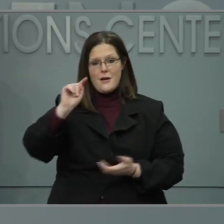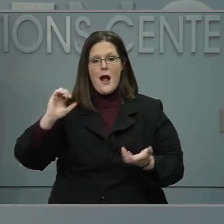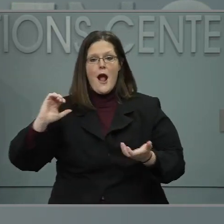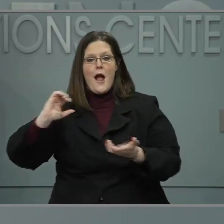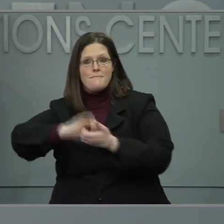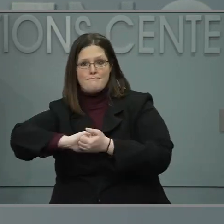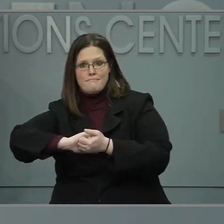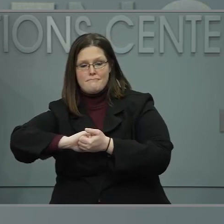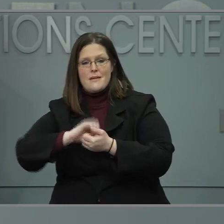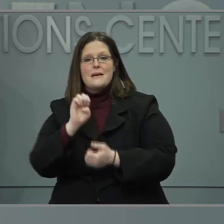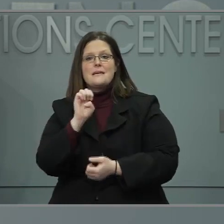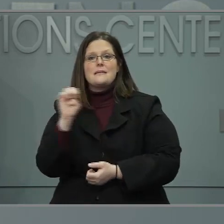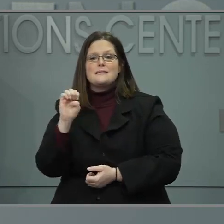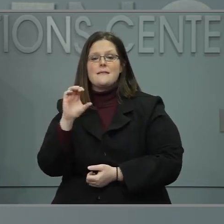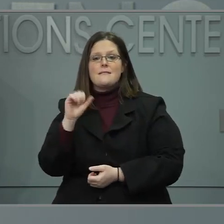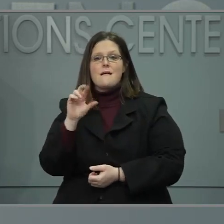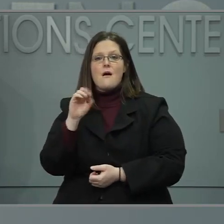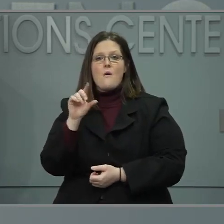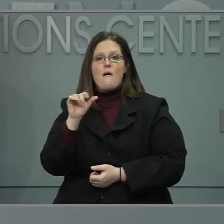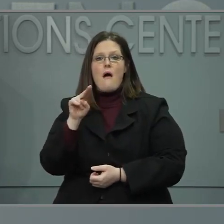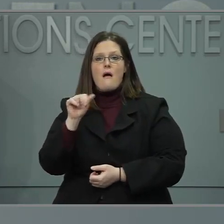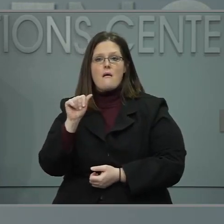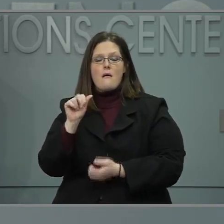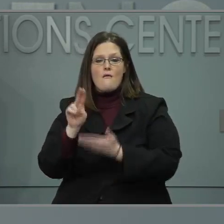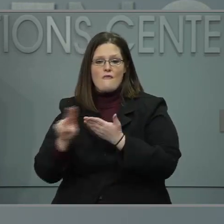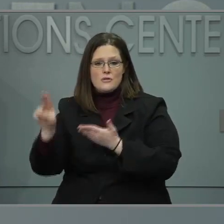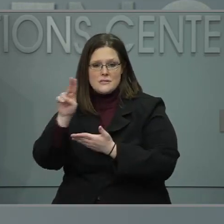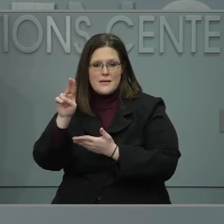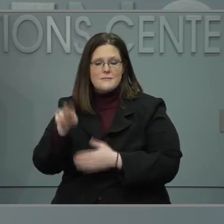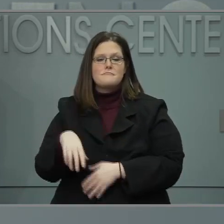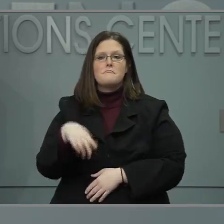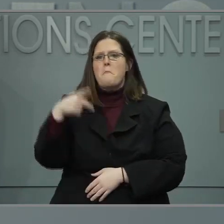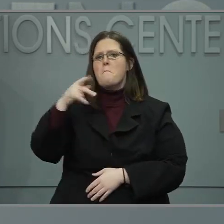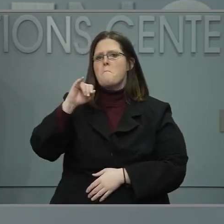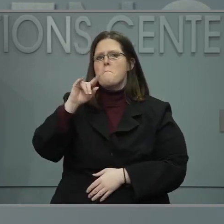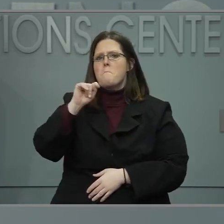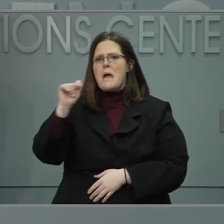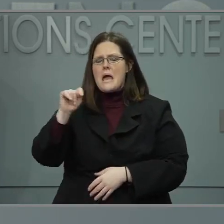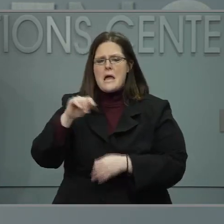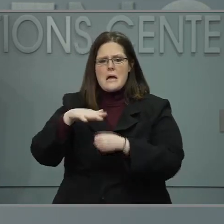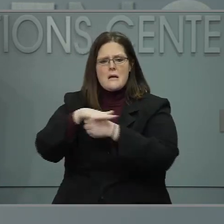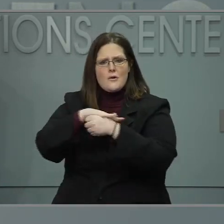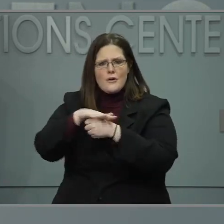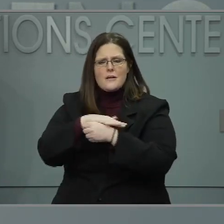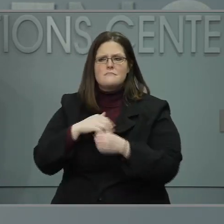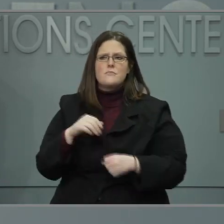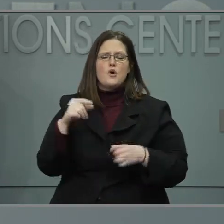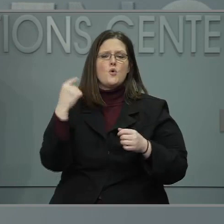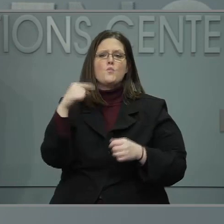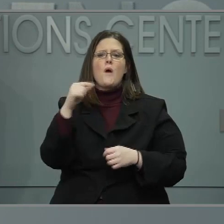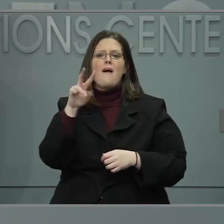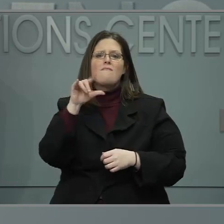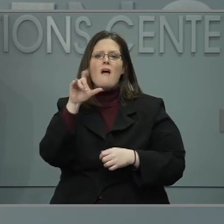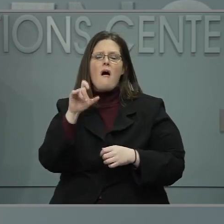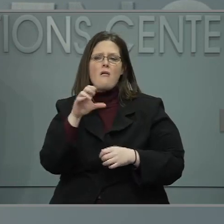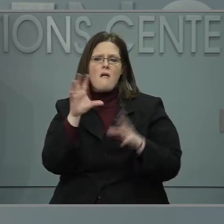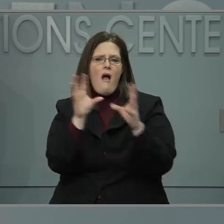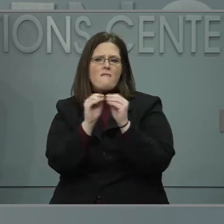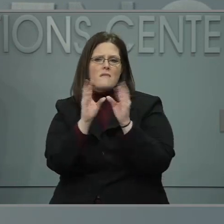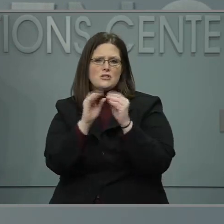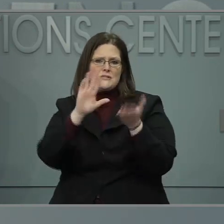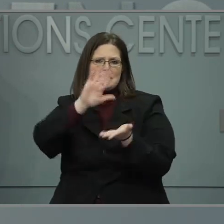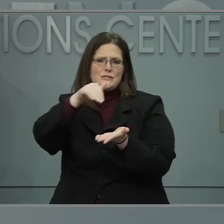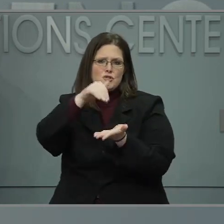University, Pitt County, community organizations and faith-based organizations at the Greenville Convention Center that is